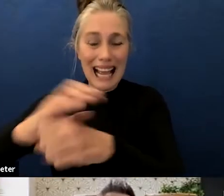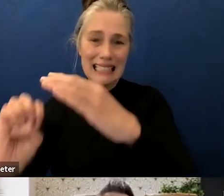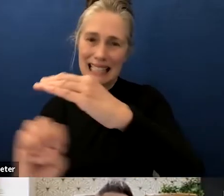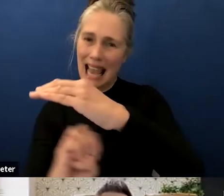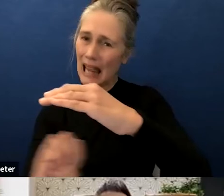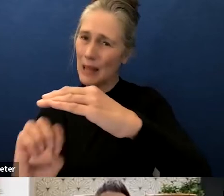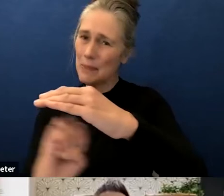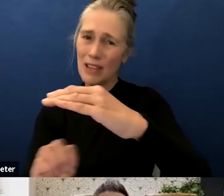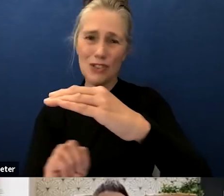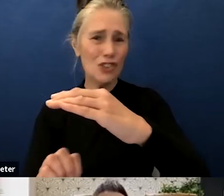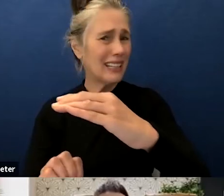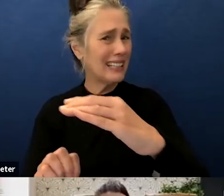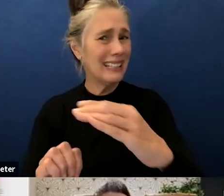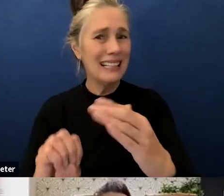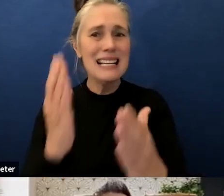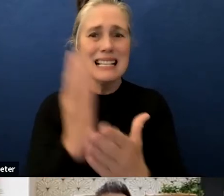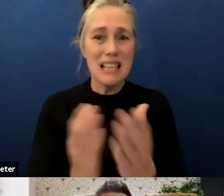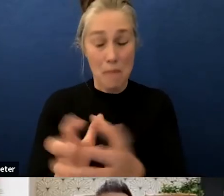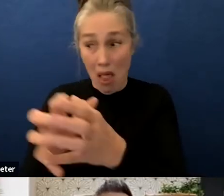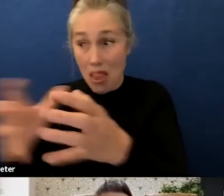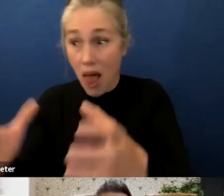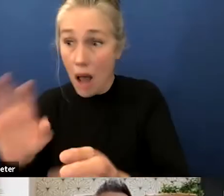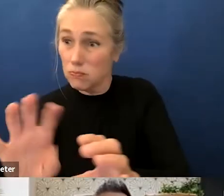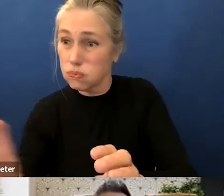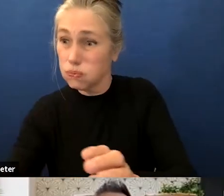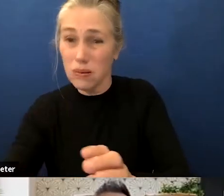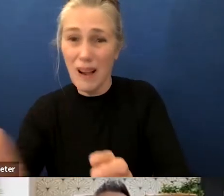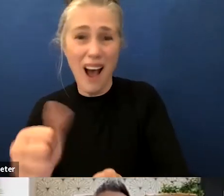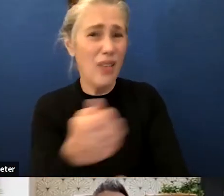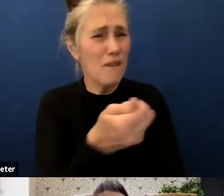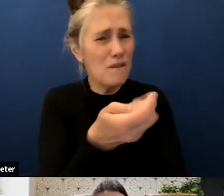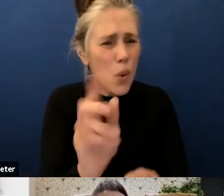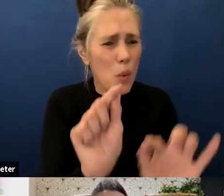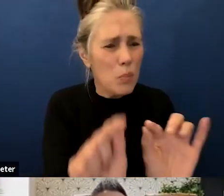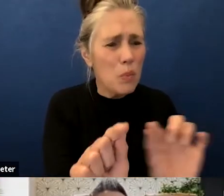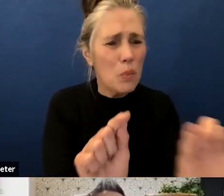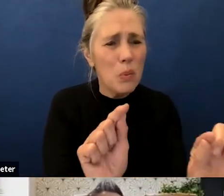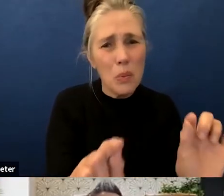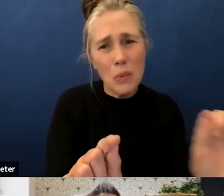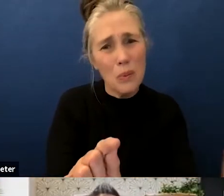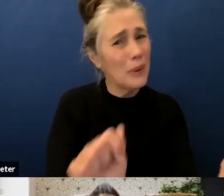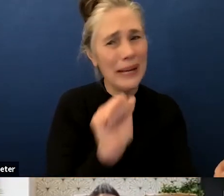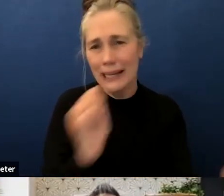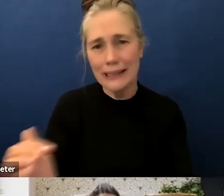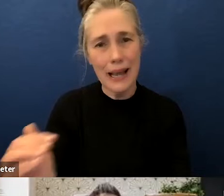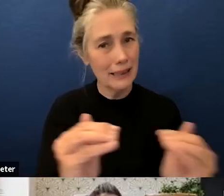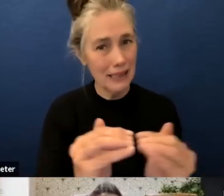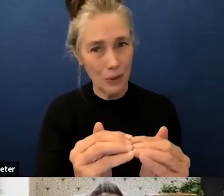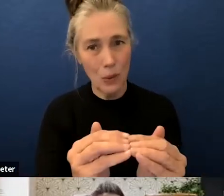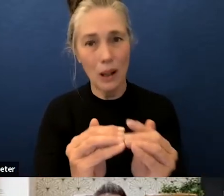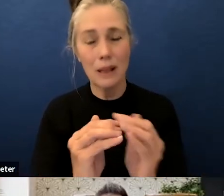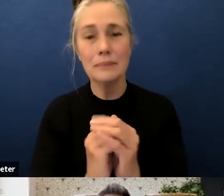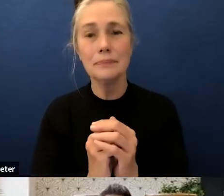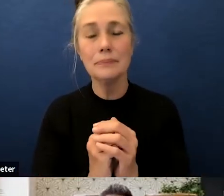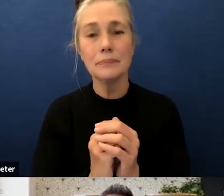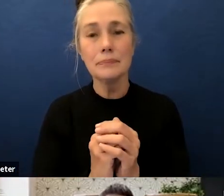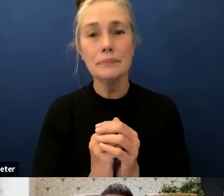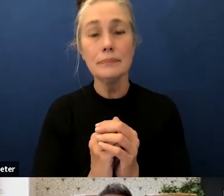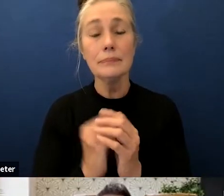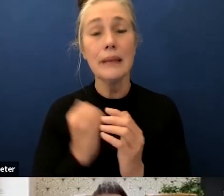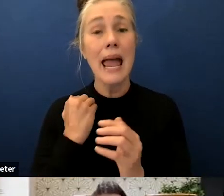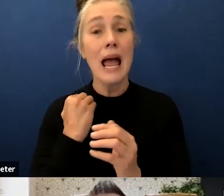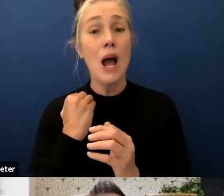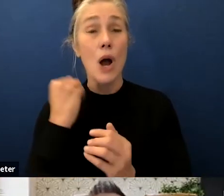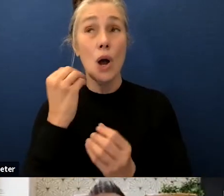the distribution of santa barbara unified sites among trustee areas and our surveys that